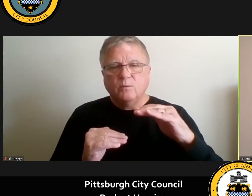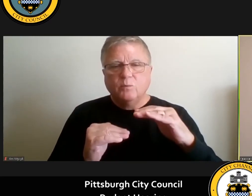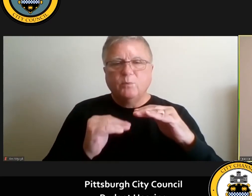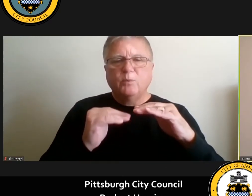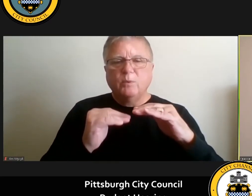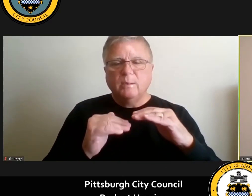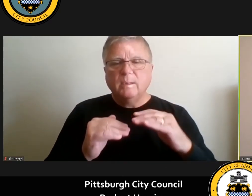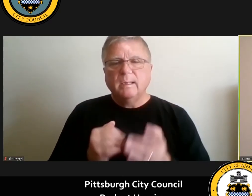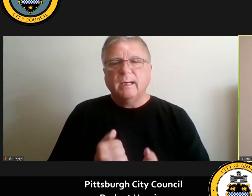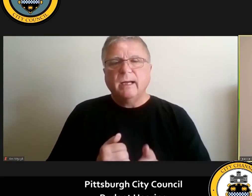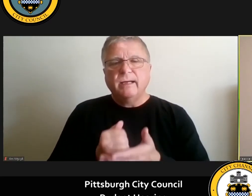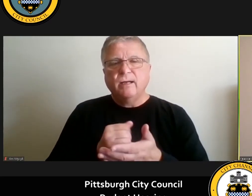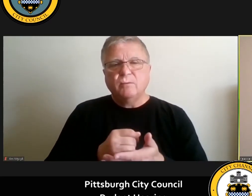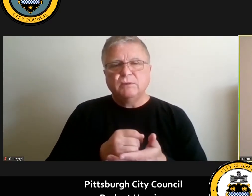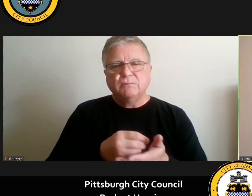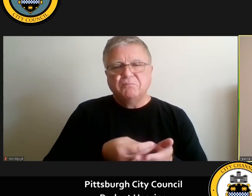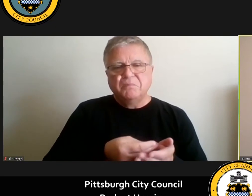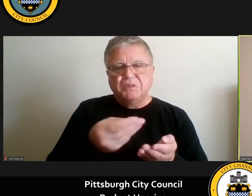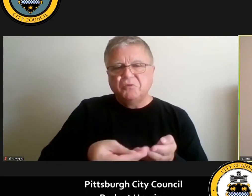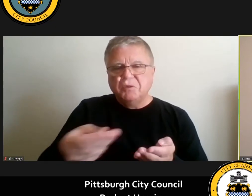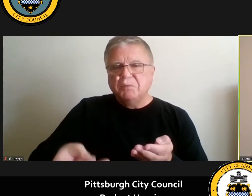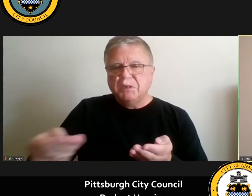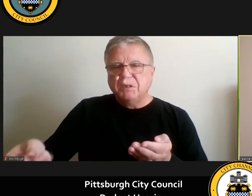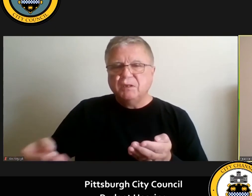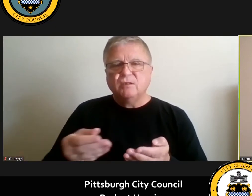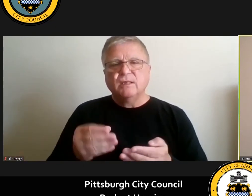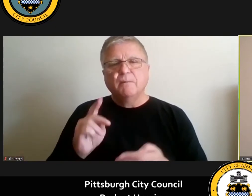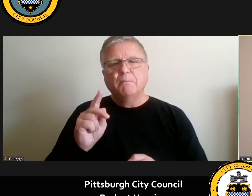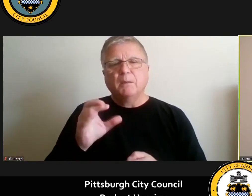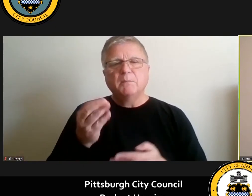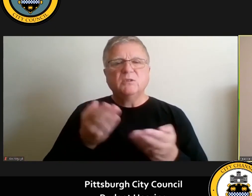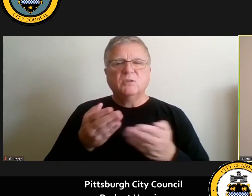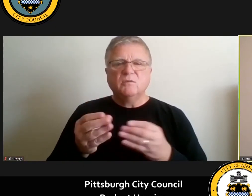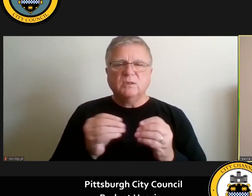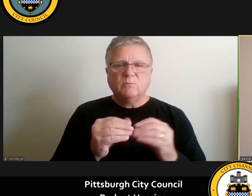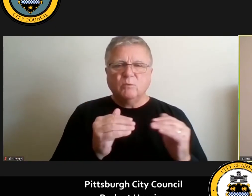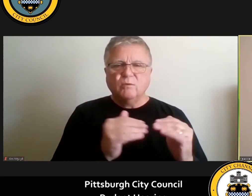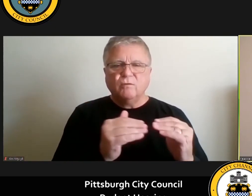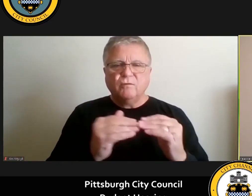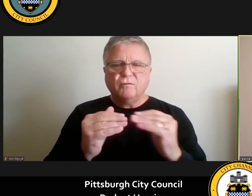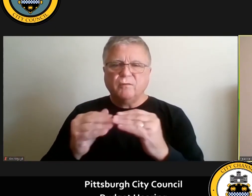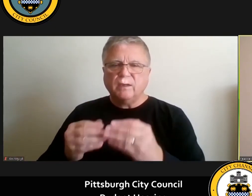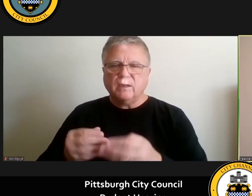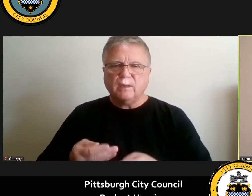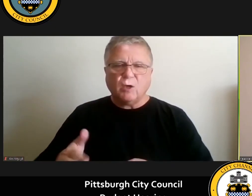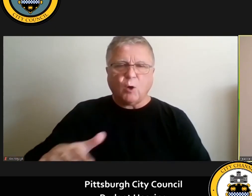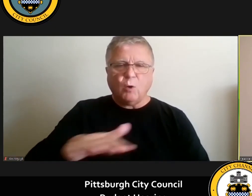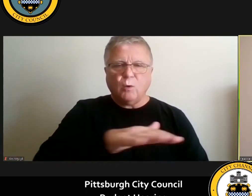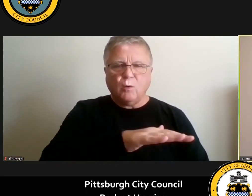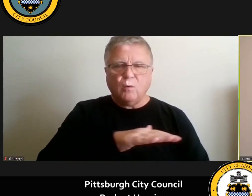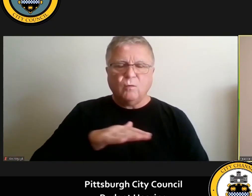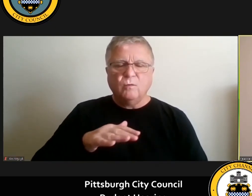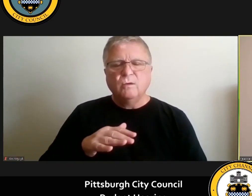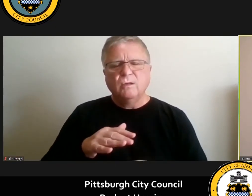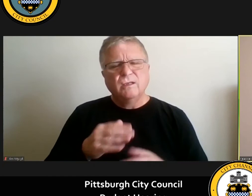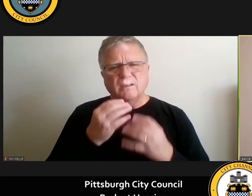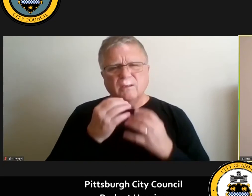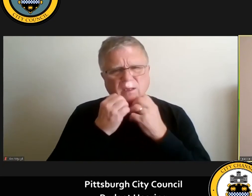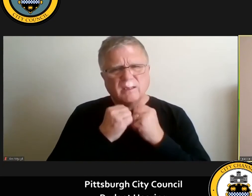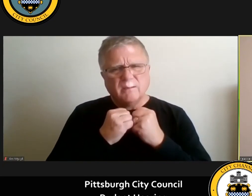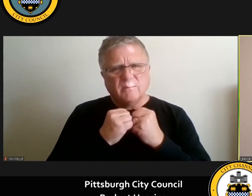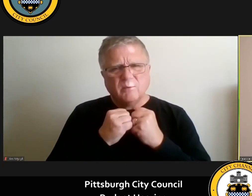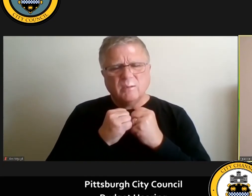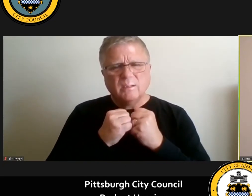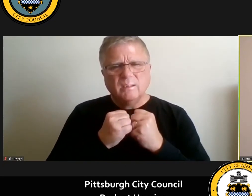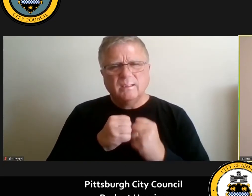services um more justly throughout the community so i think it's important um and you know just